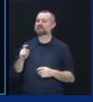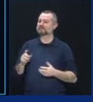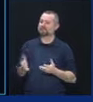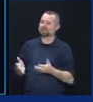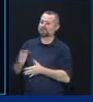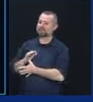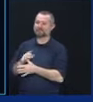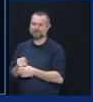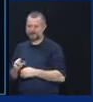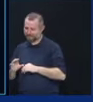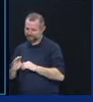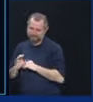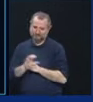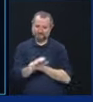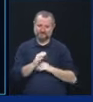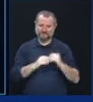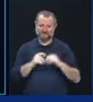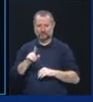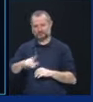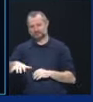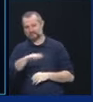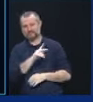facility and the patient care.